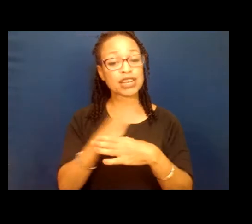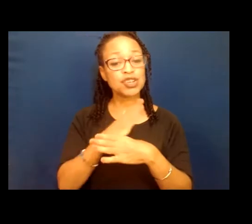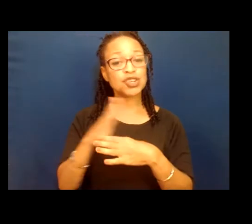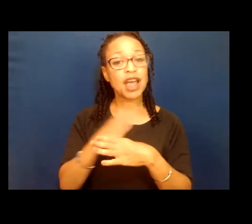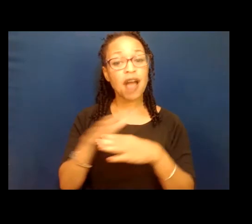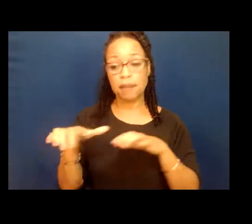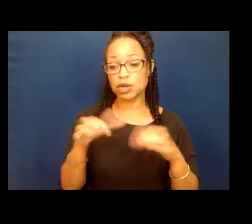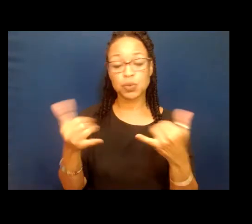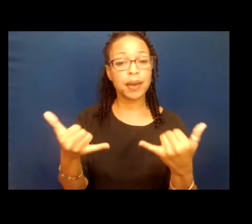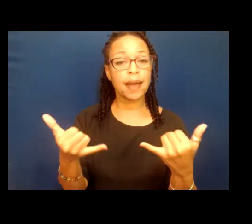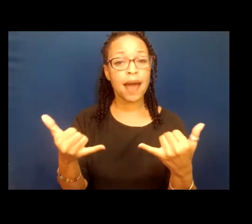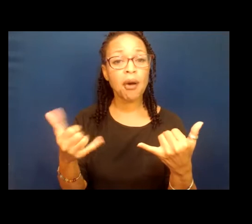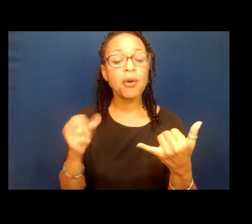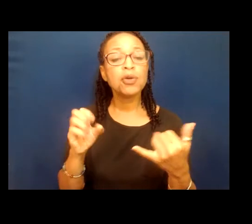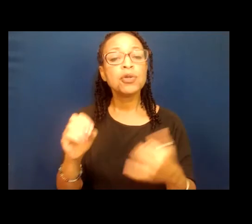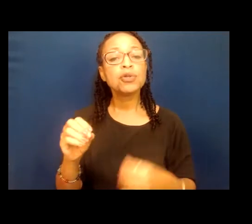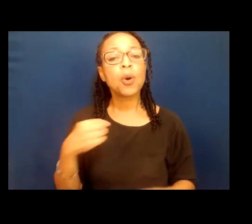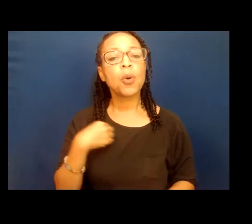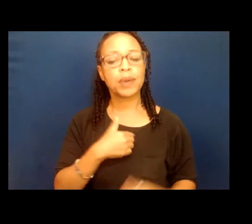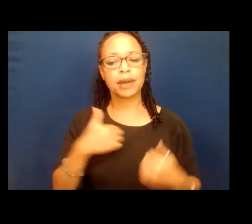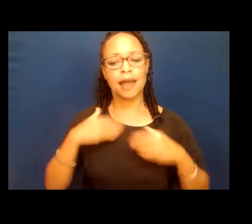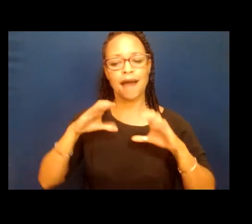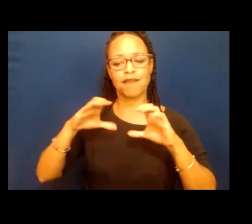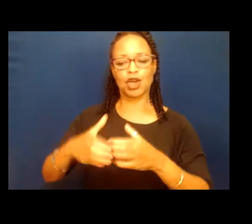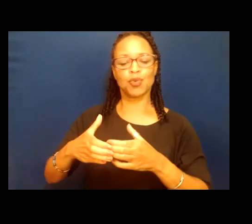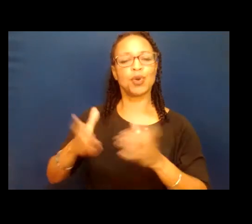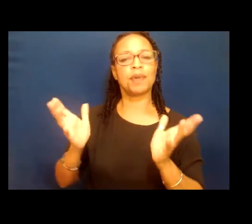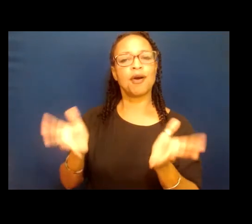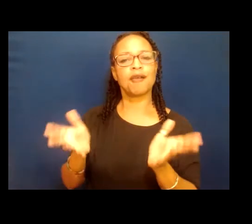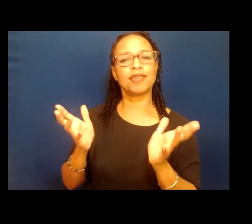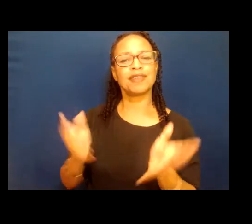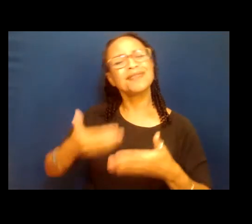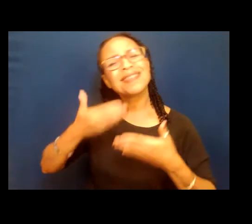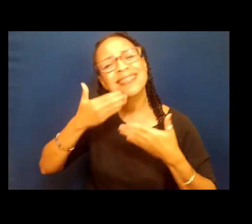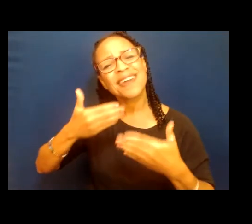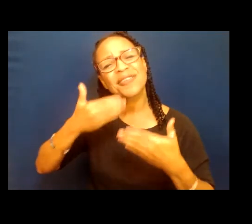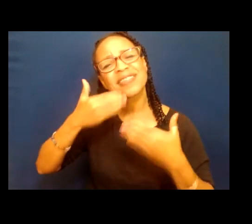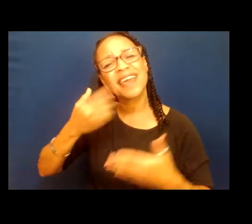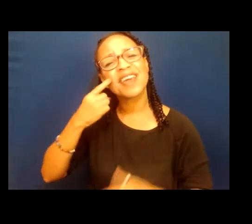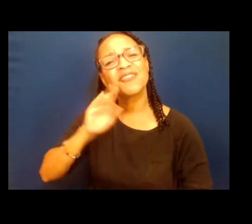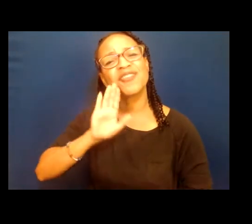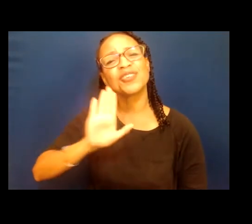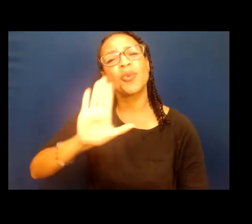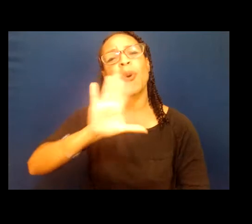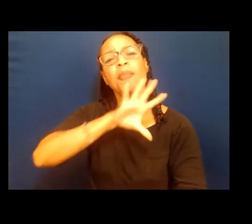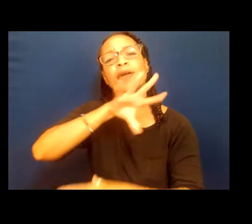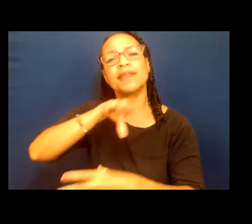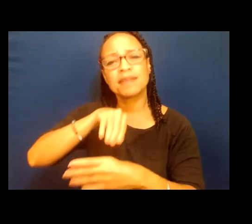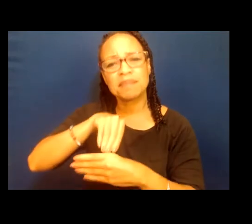una discusión en grupo. Así es que muchas gracias por su participación en este